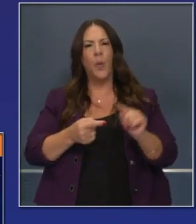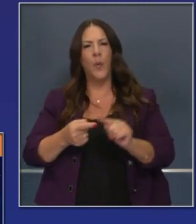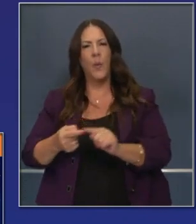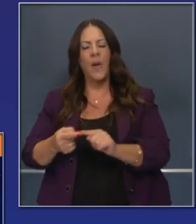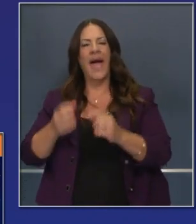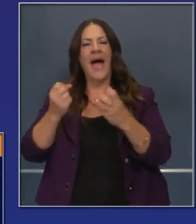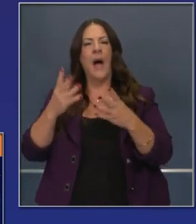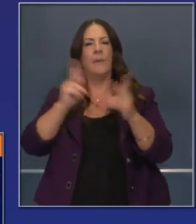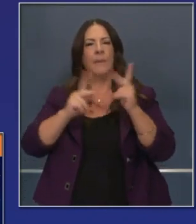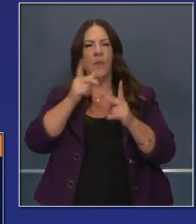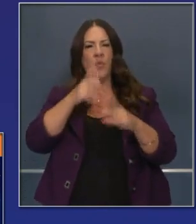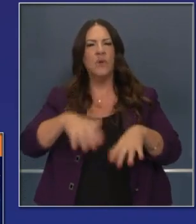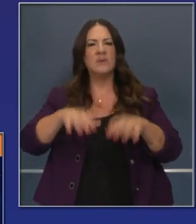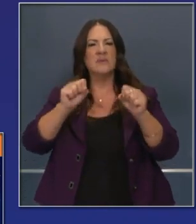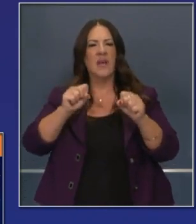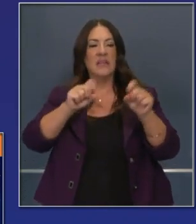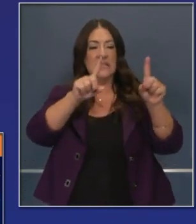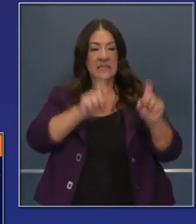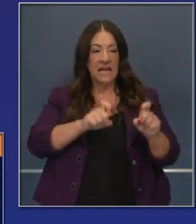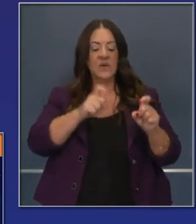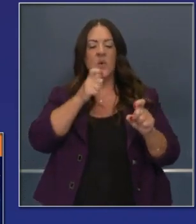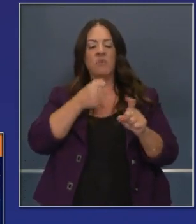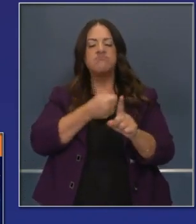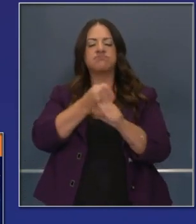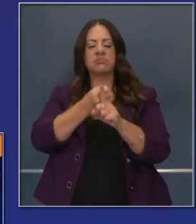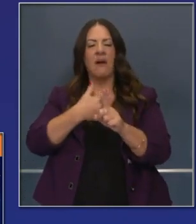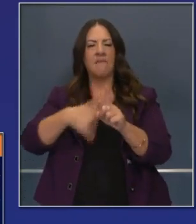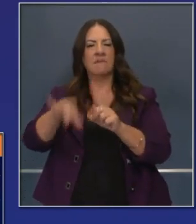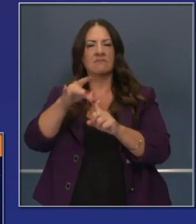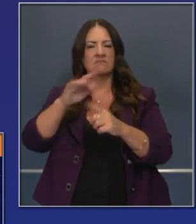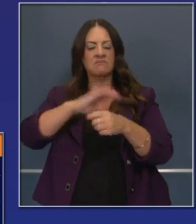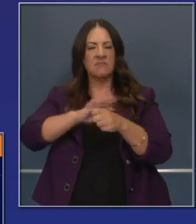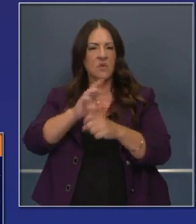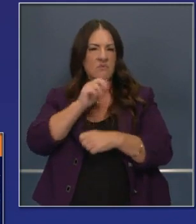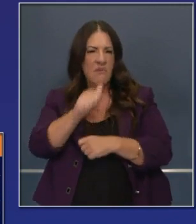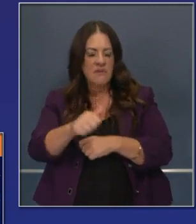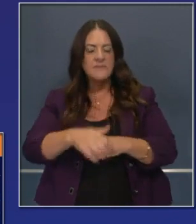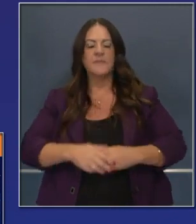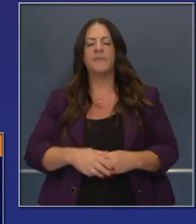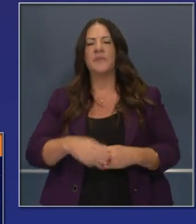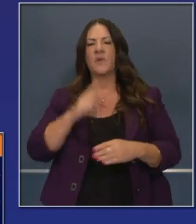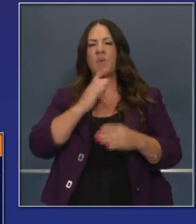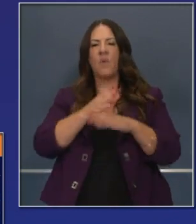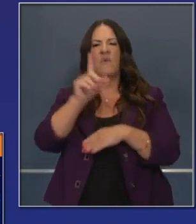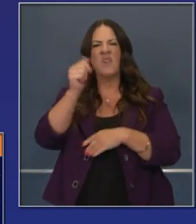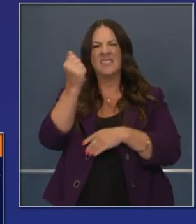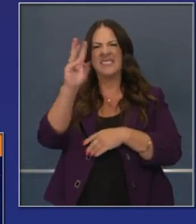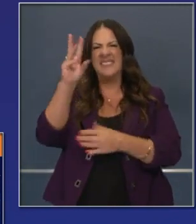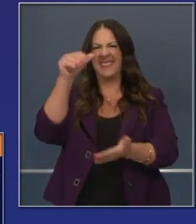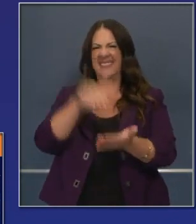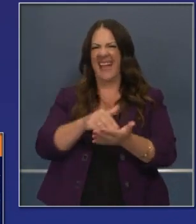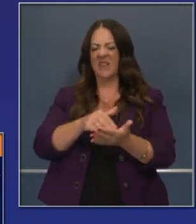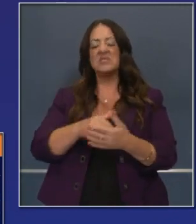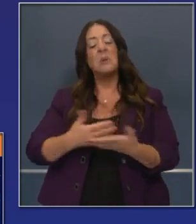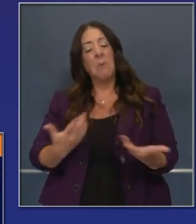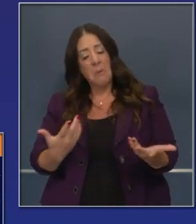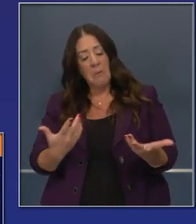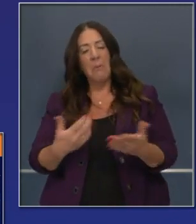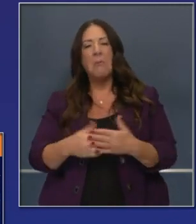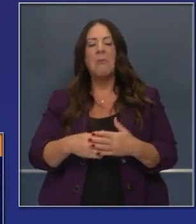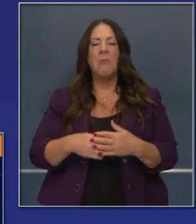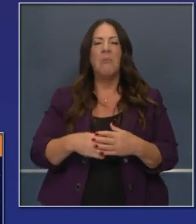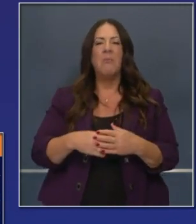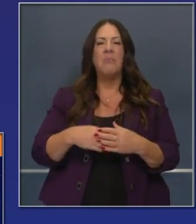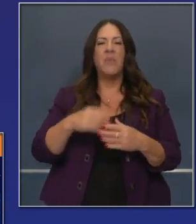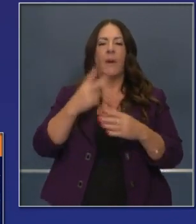number of tests conducted. But you see that number coming back up north of 116,000 over the weekend was north of 150